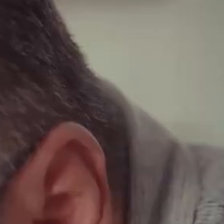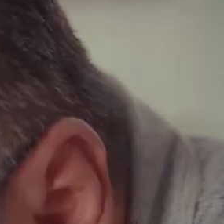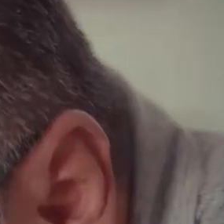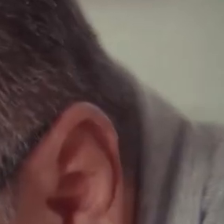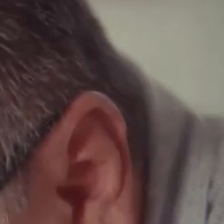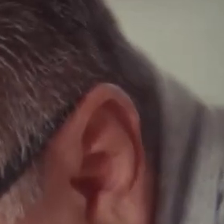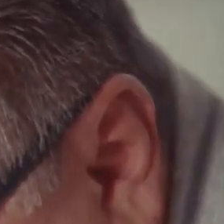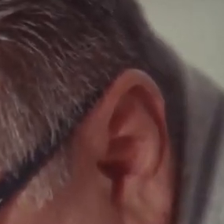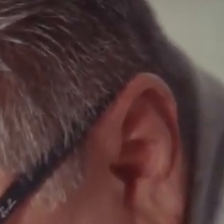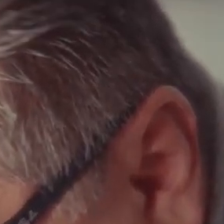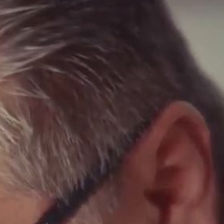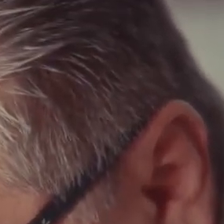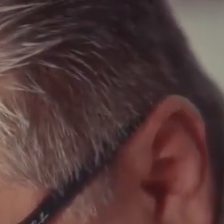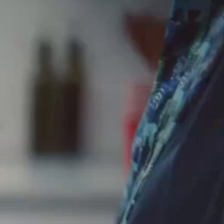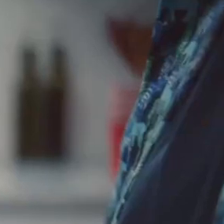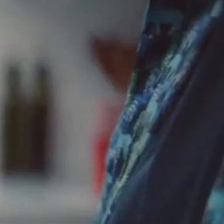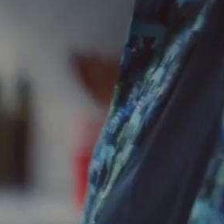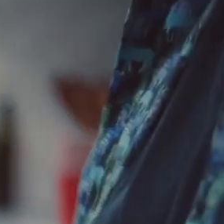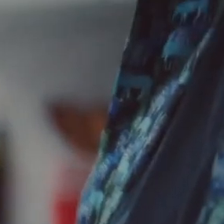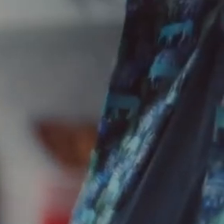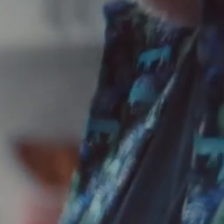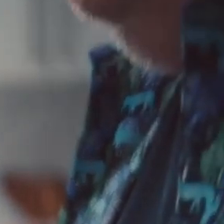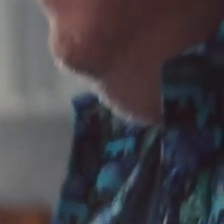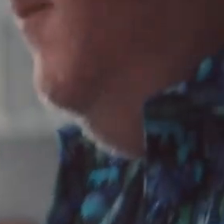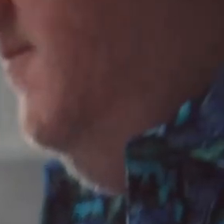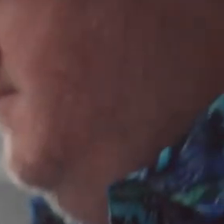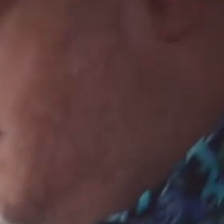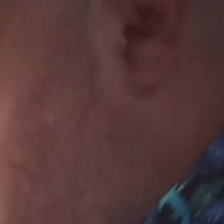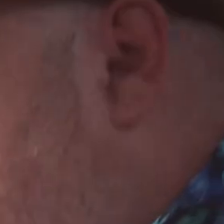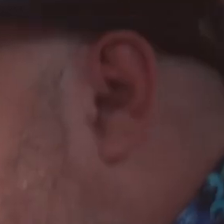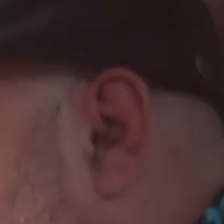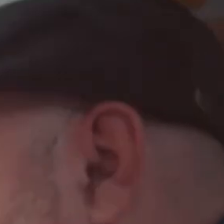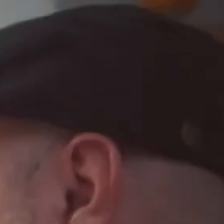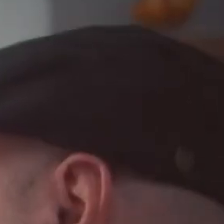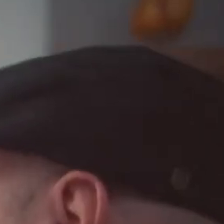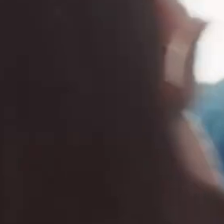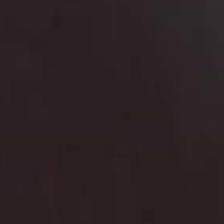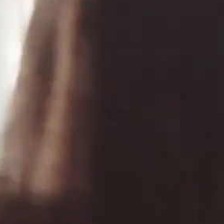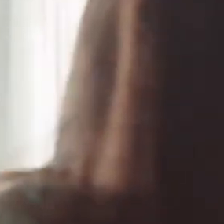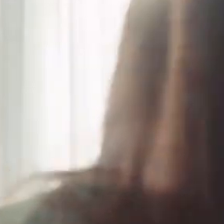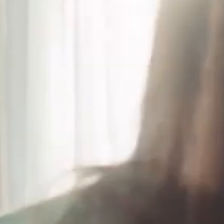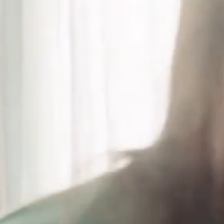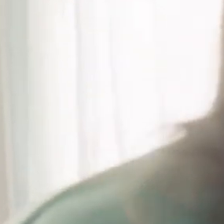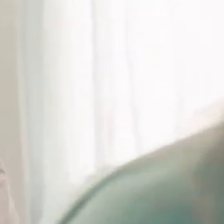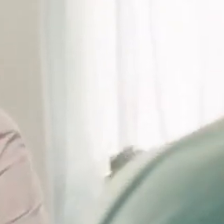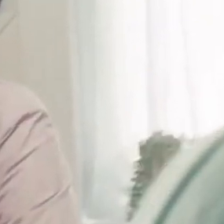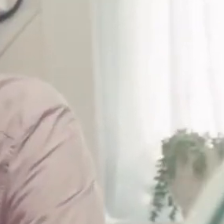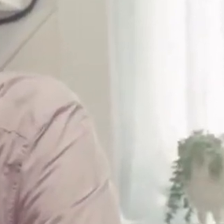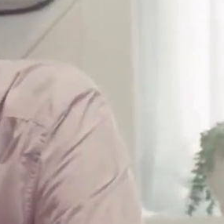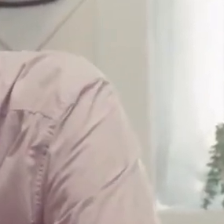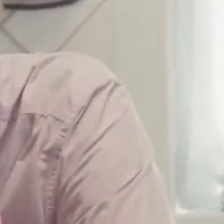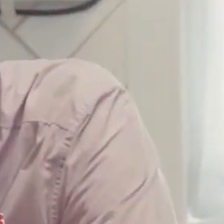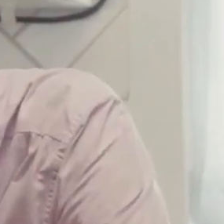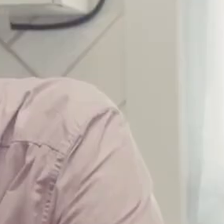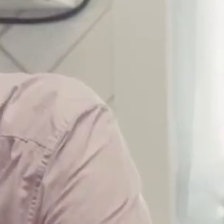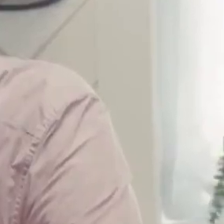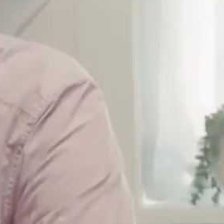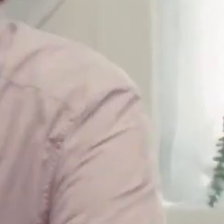rights. I got something in my pocket that's kind of piercing me. Oh, wait. I think it's the ring. I'll put it on the table.